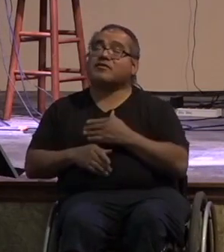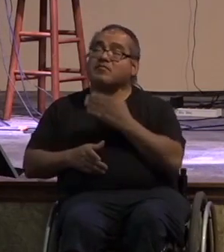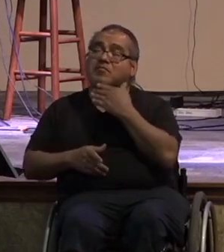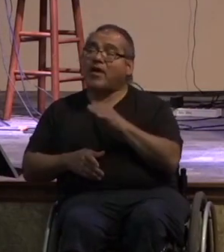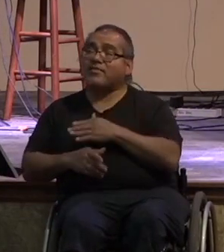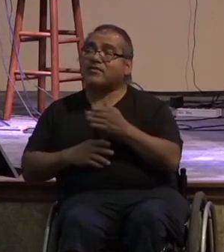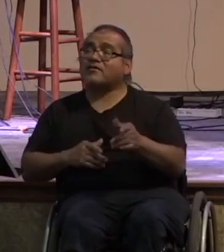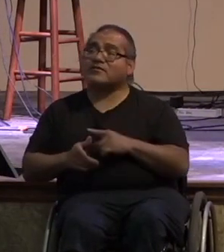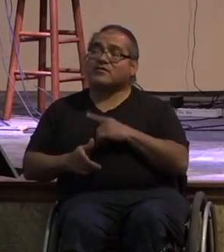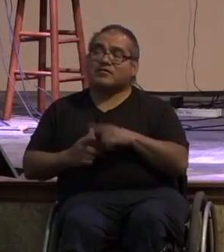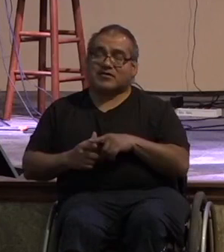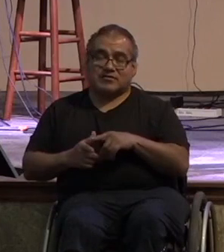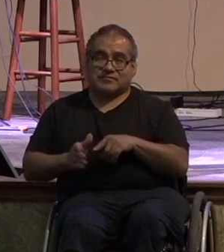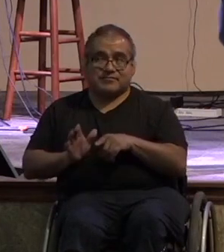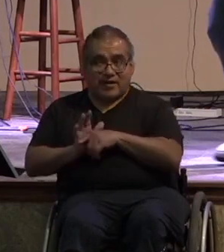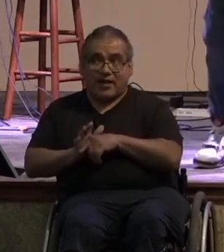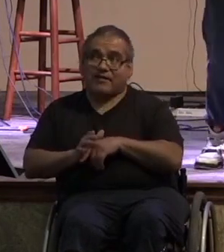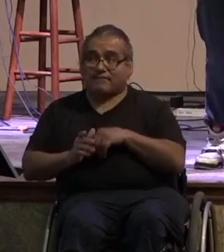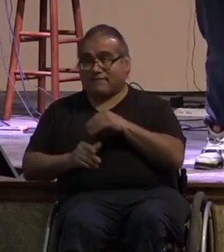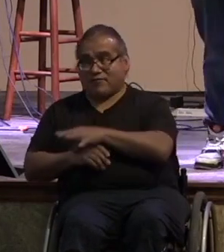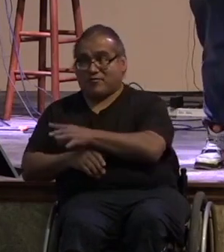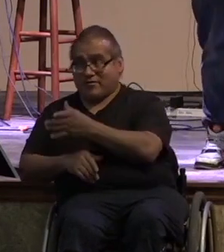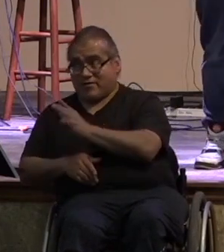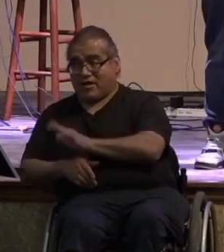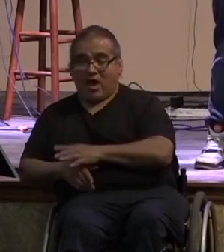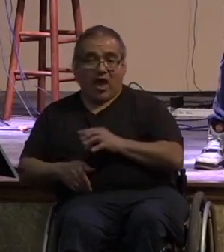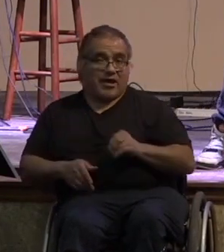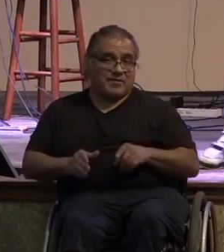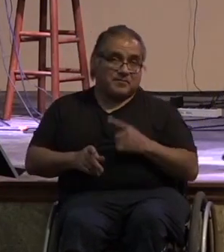on god and we don't want that either right we want to glorify god in what we do